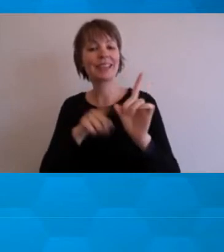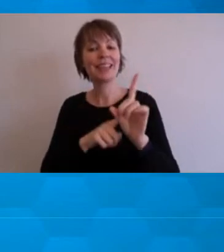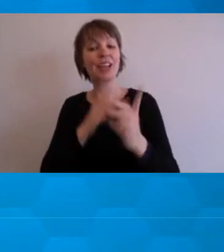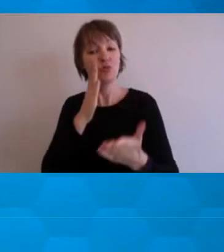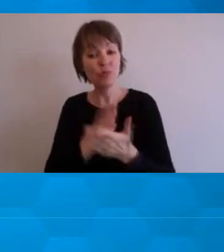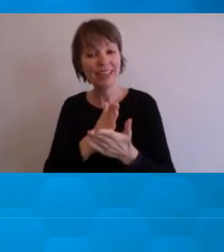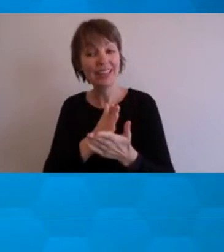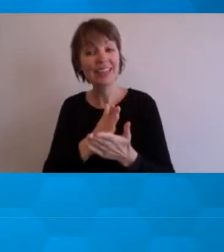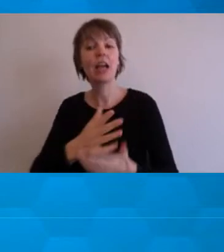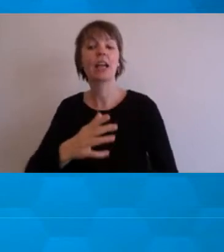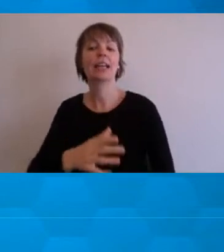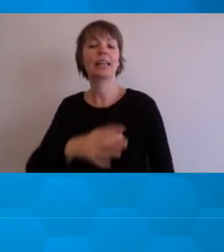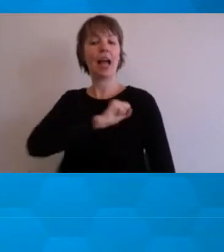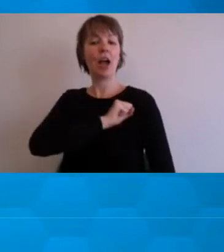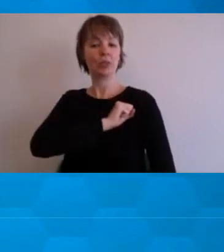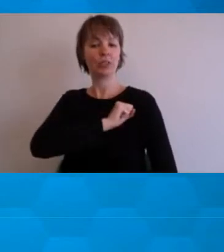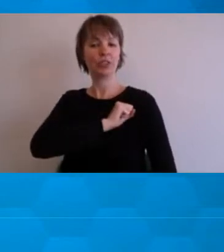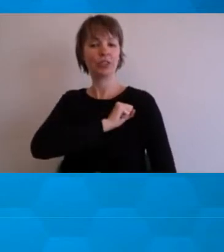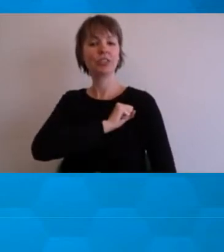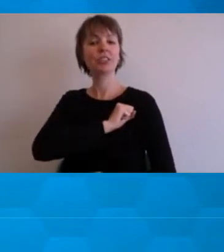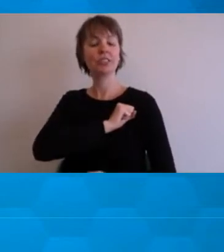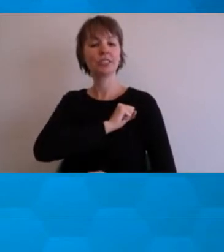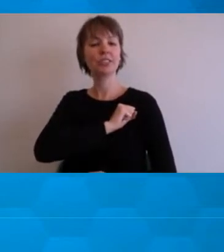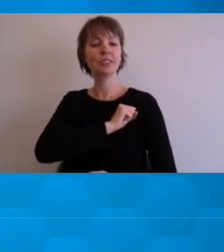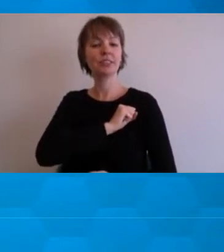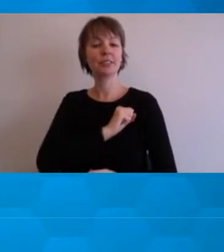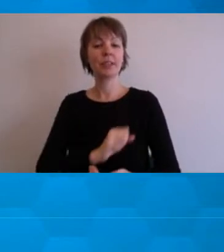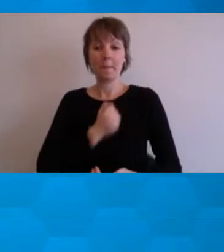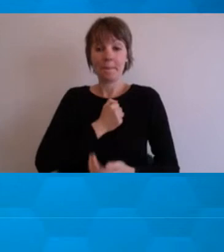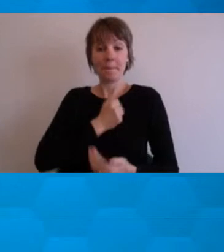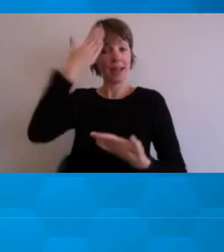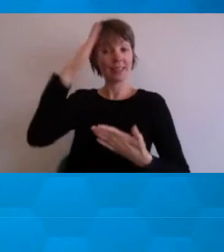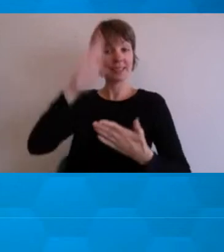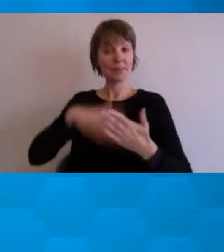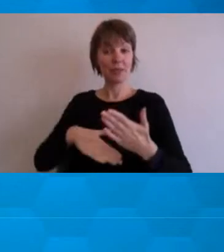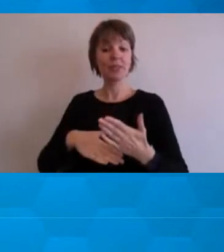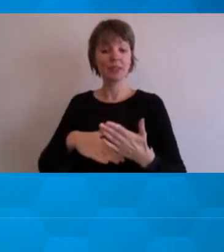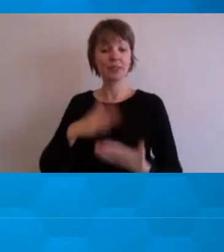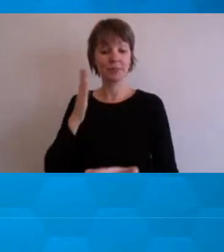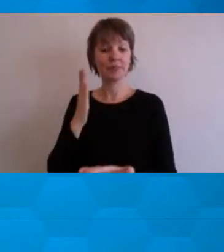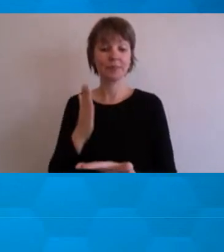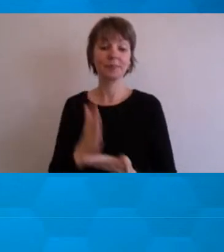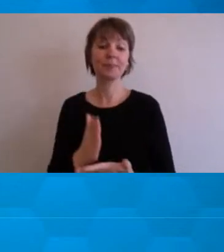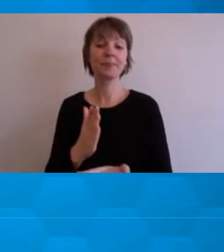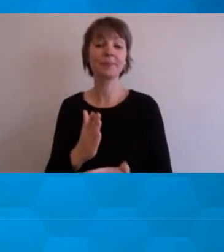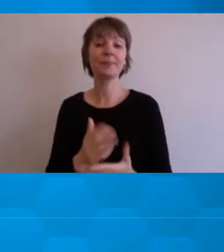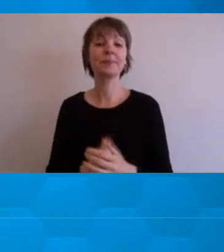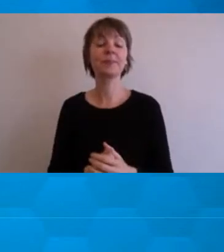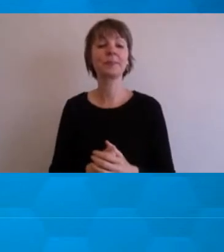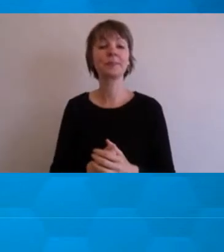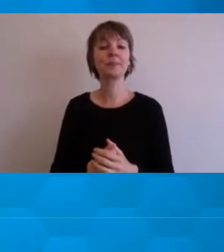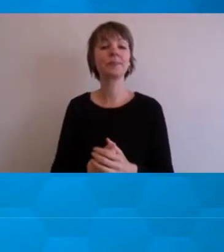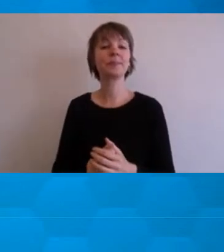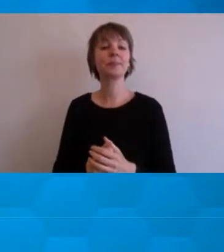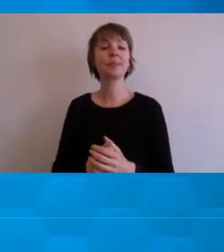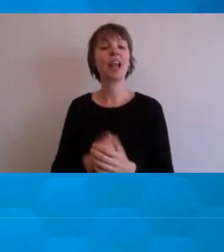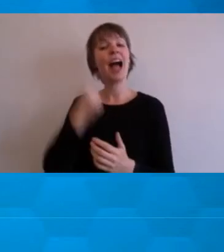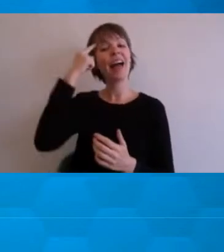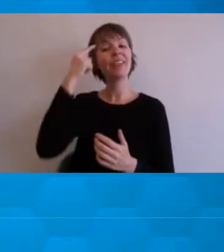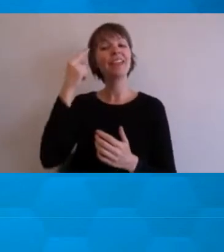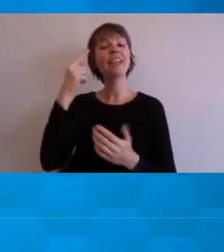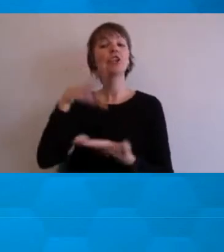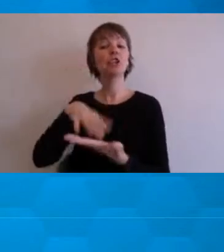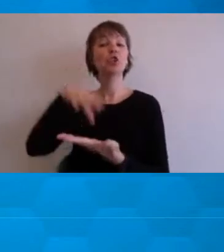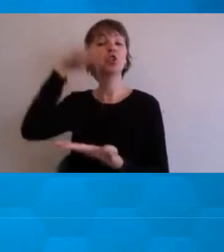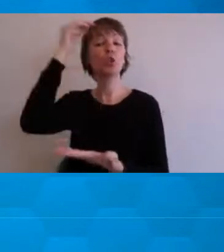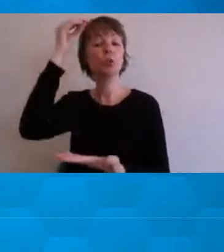is something that, at least from my experience, it has been, I think students in general have taken